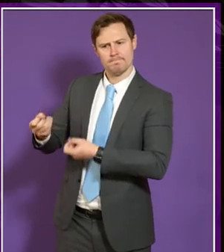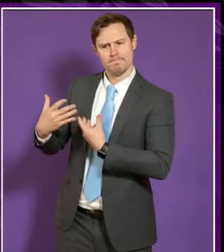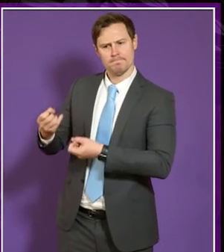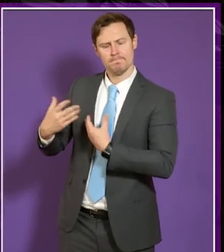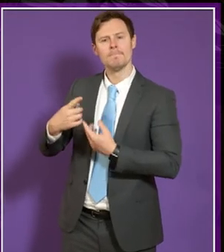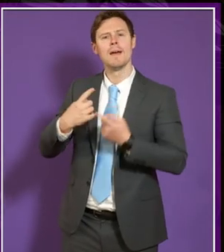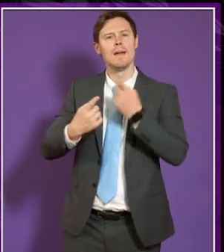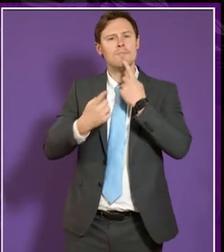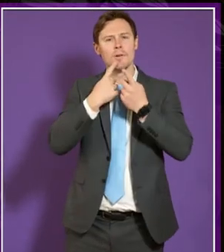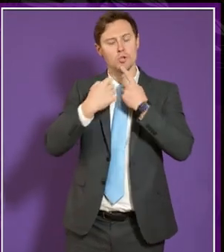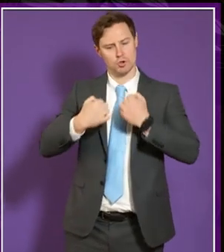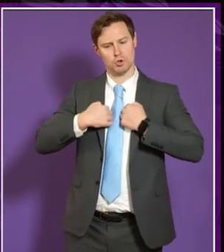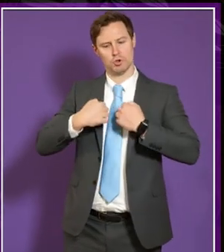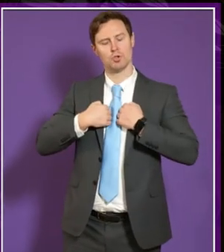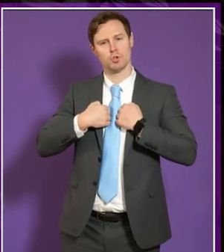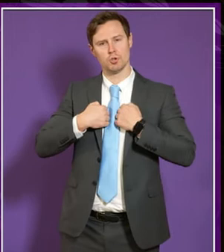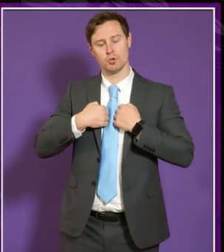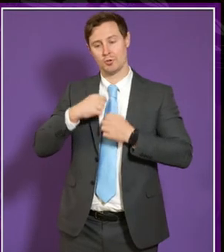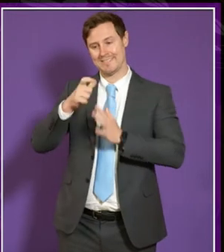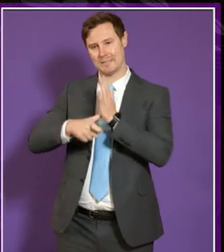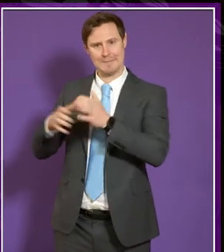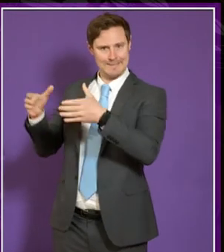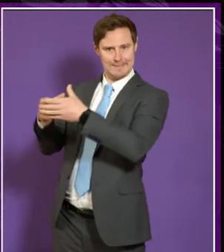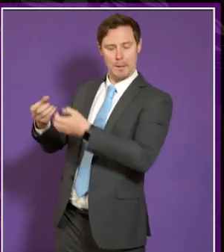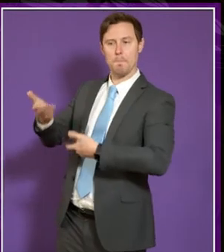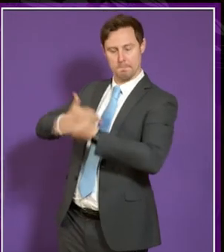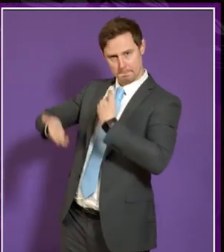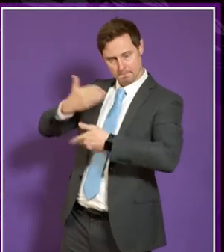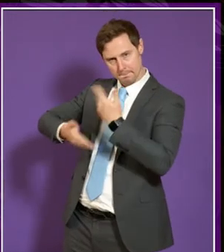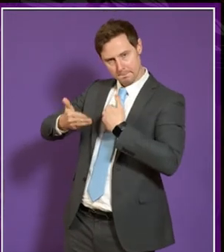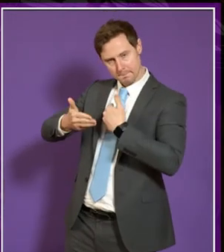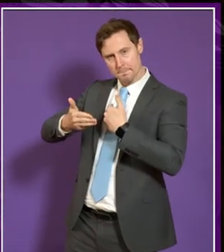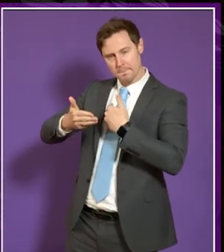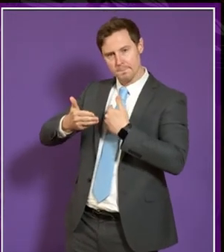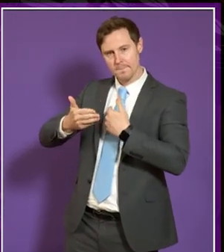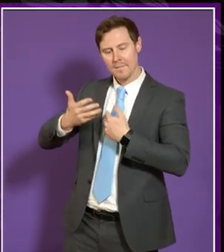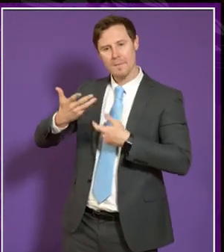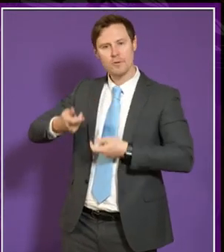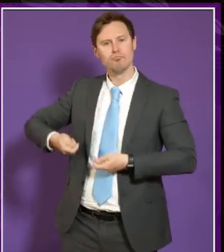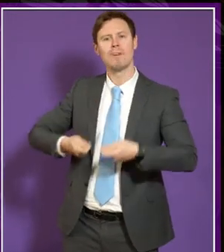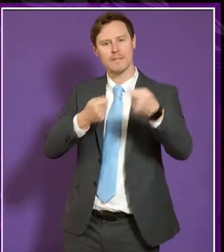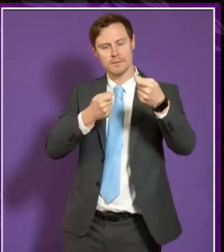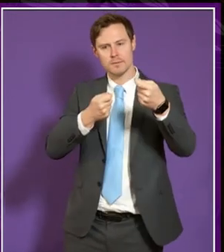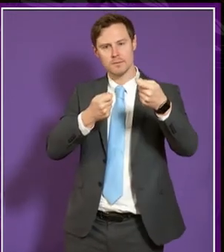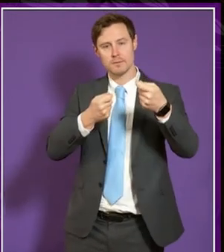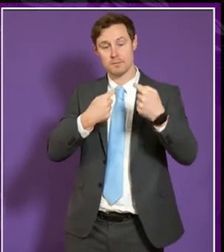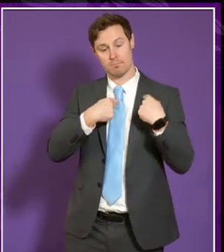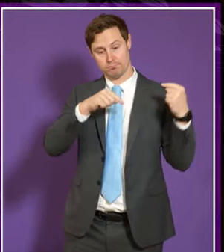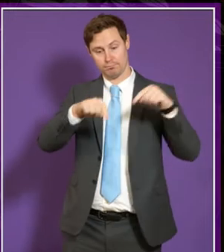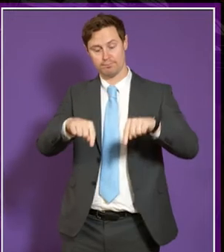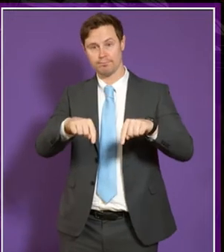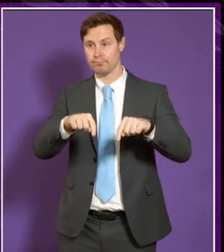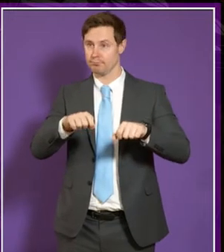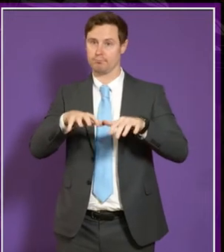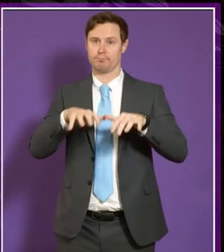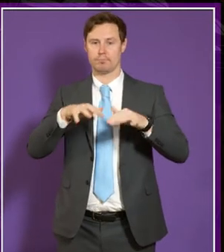disability um uh team and i i think it was raised um last time i was here in